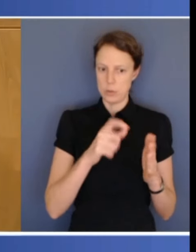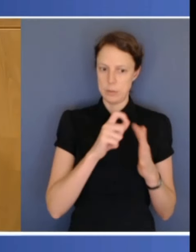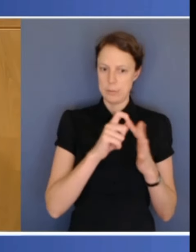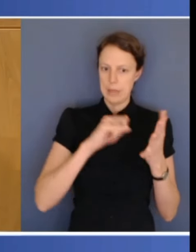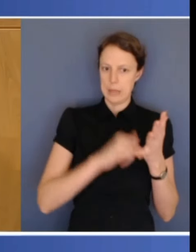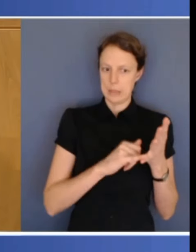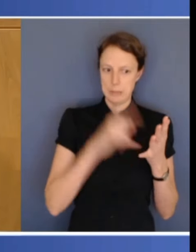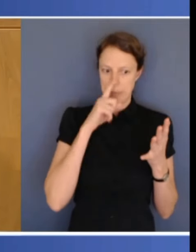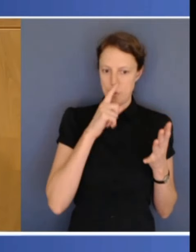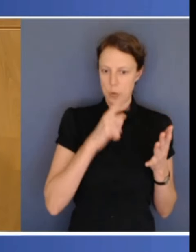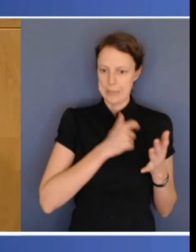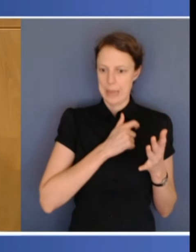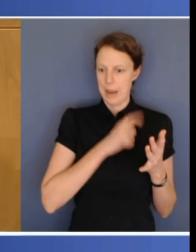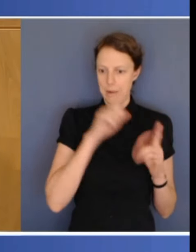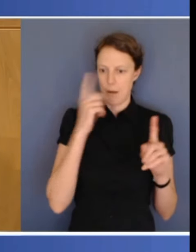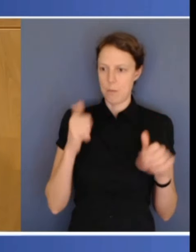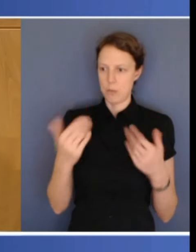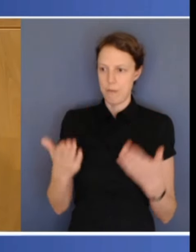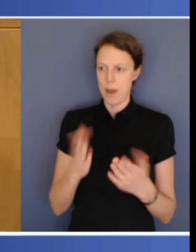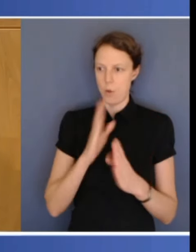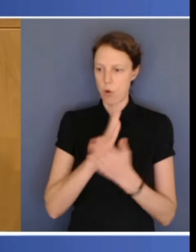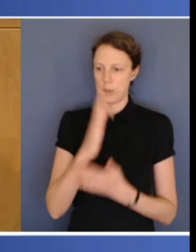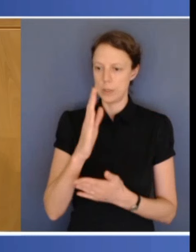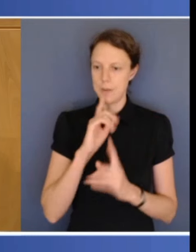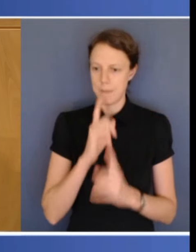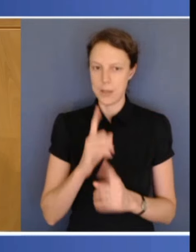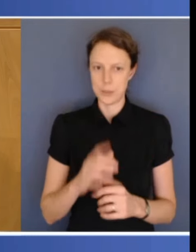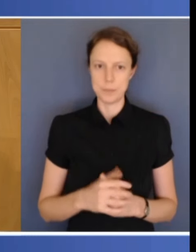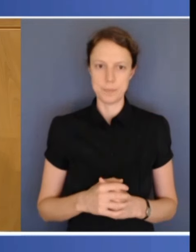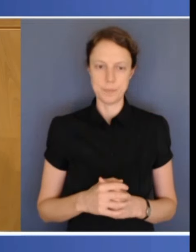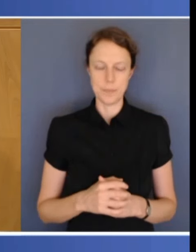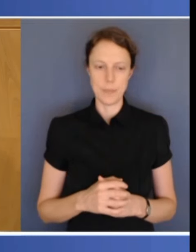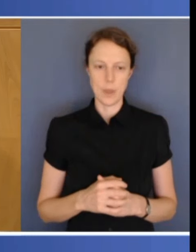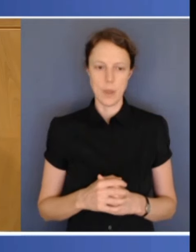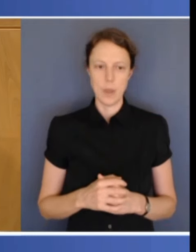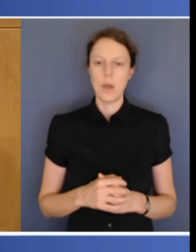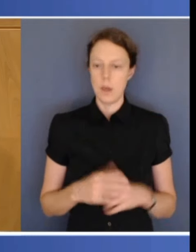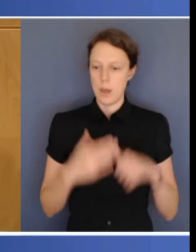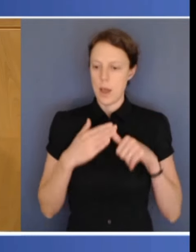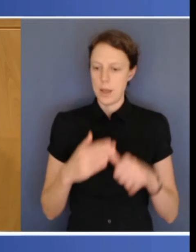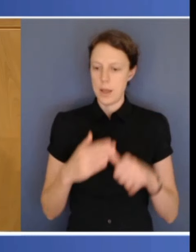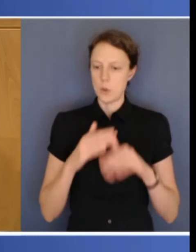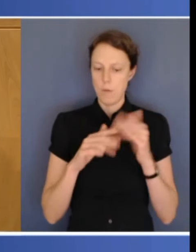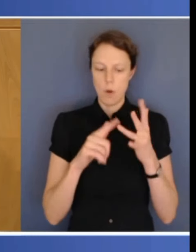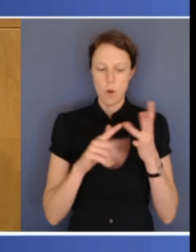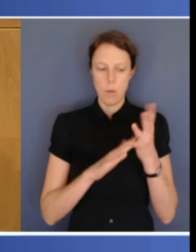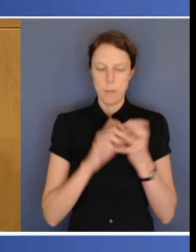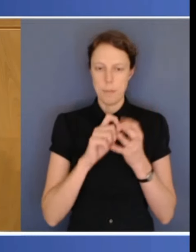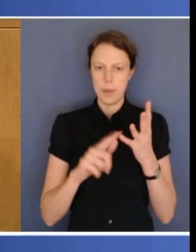let's be clear on the Ombudsman's report that has been released today. We'll obviously take our time to